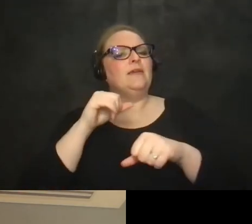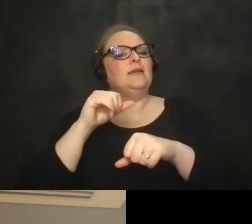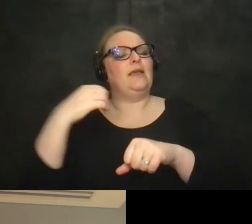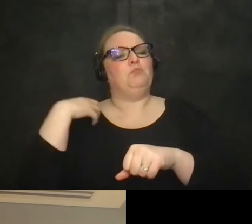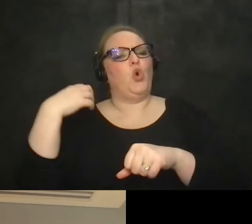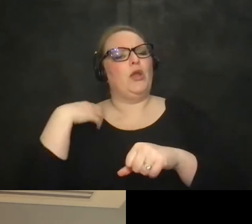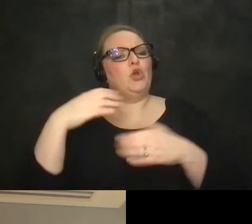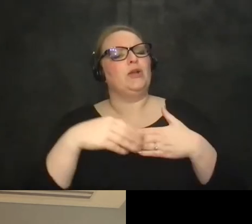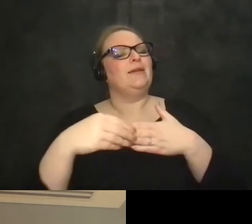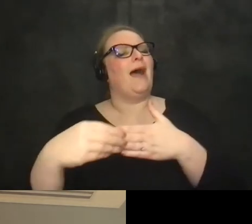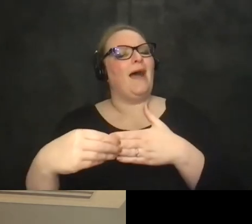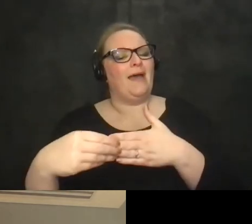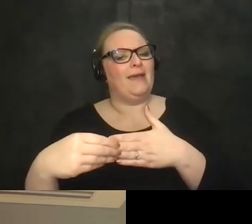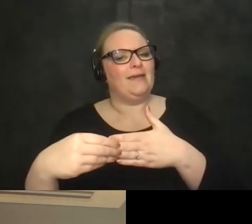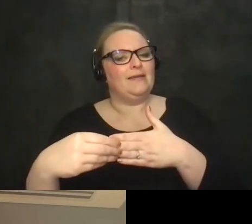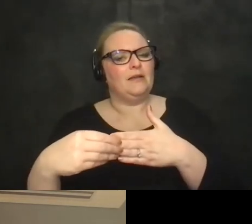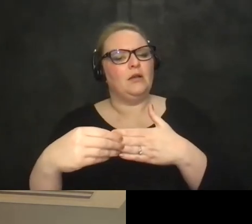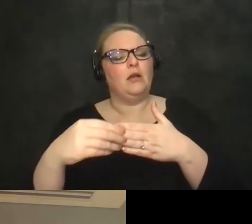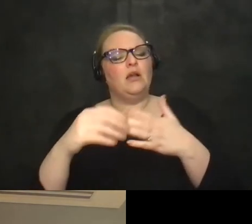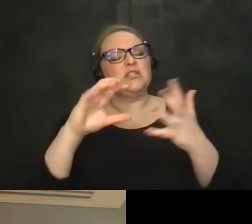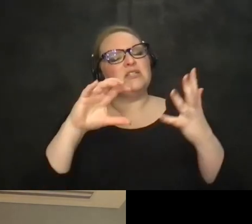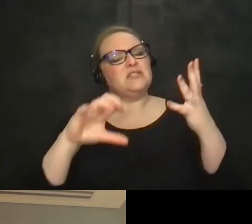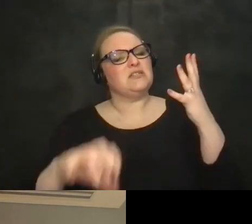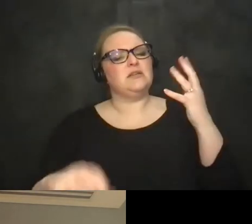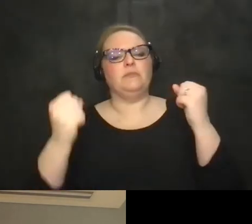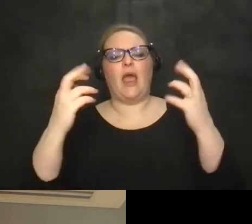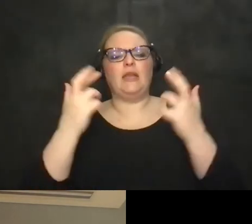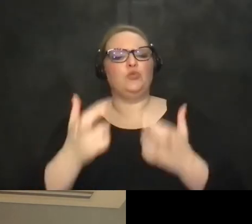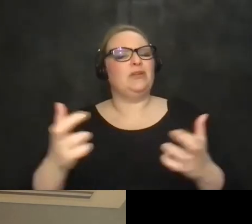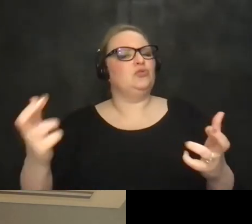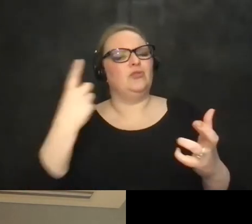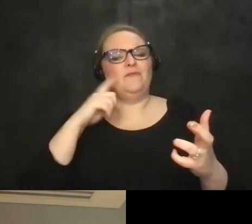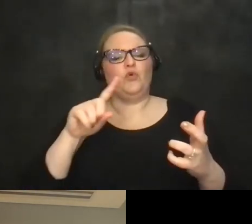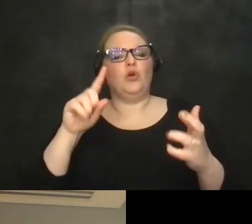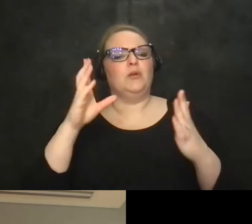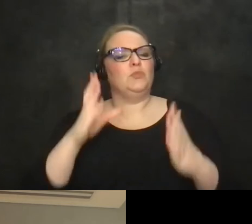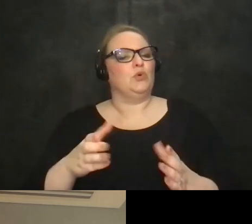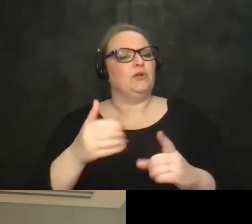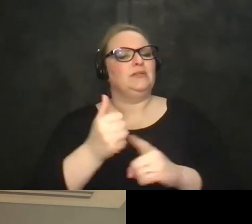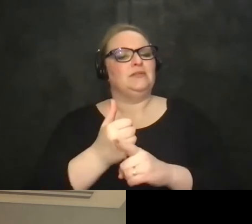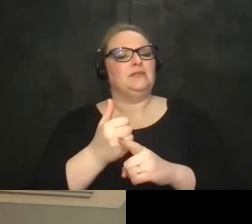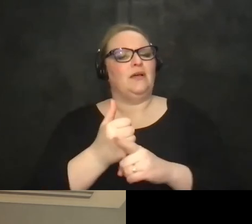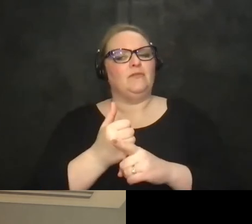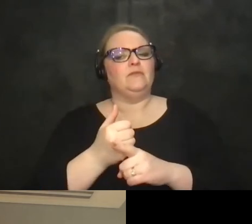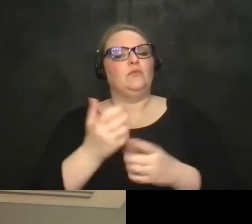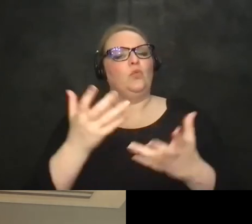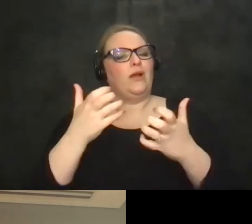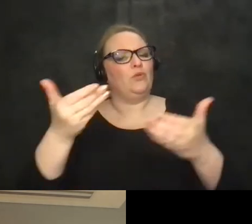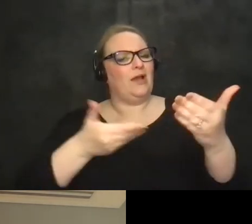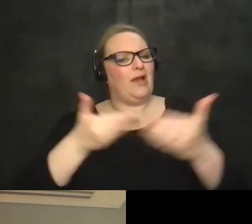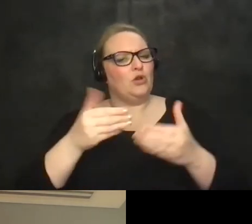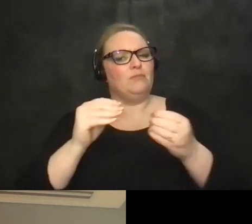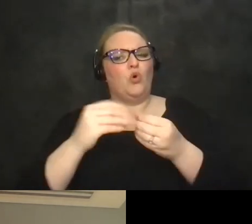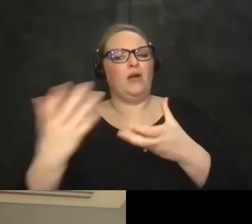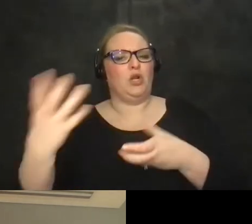um full of resources for individuals um looking to hire more inclusively